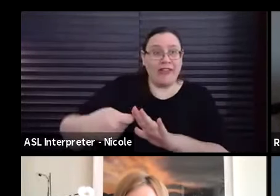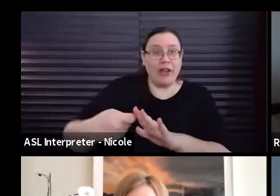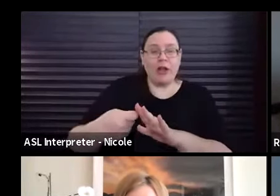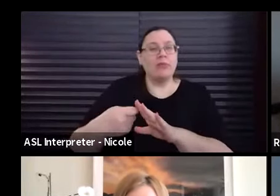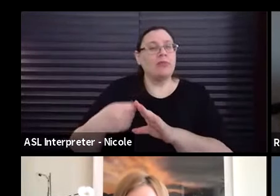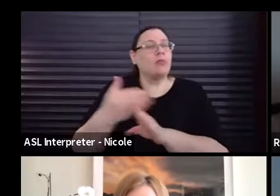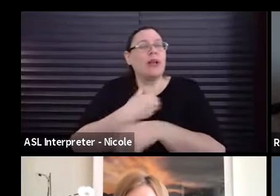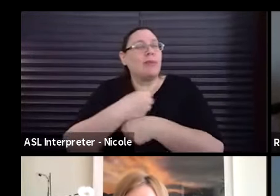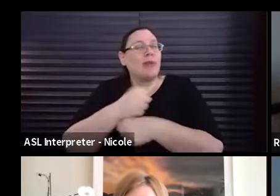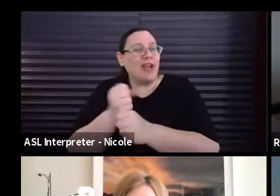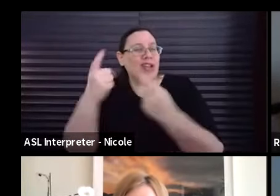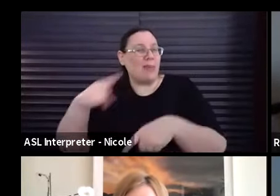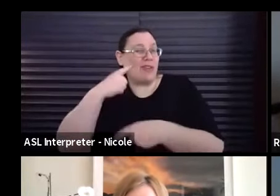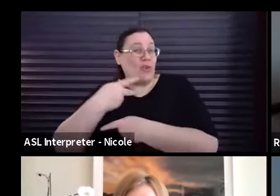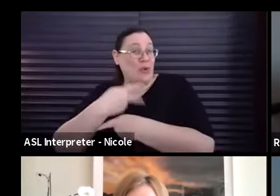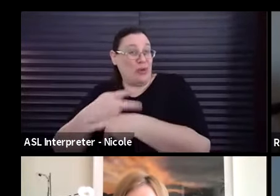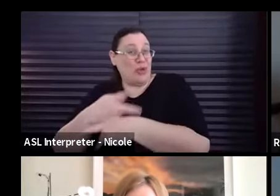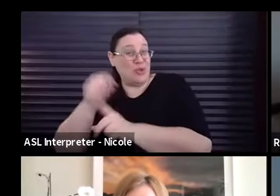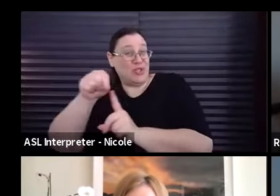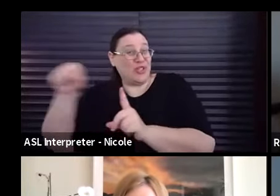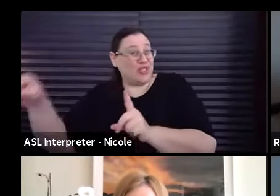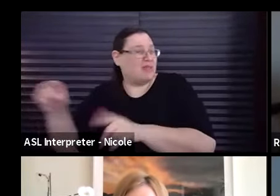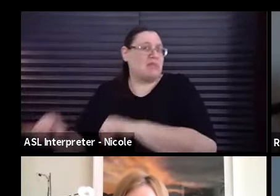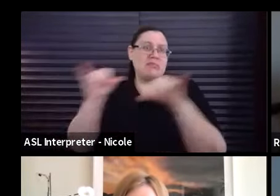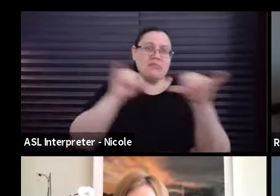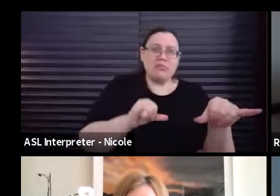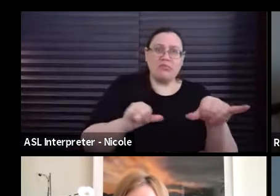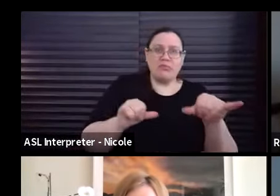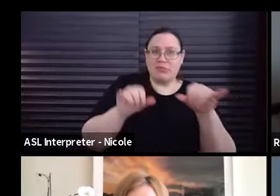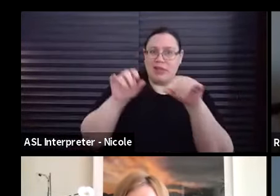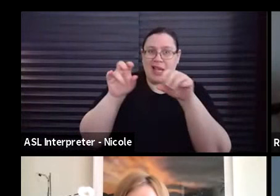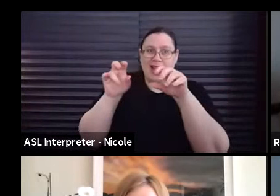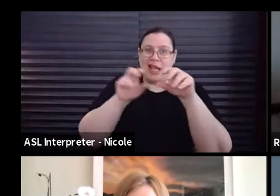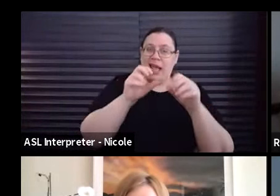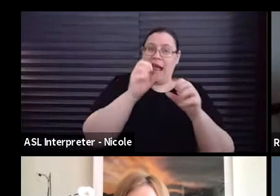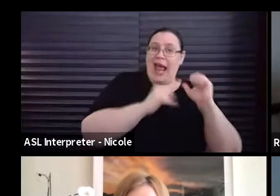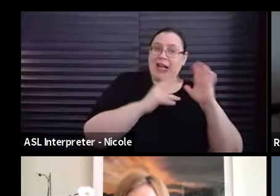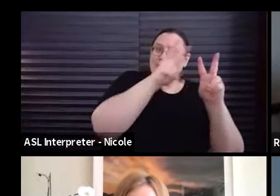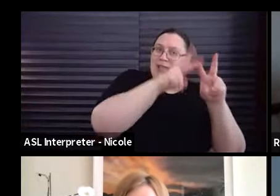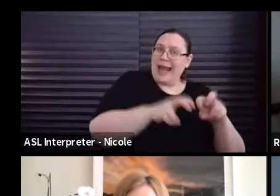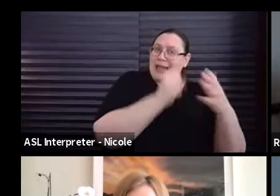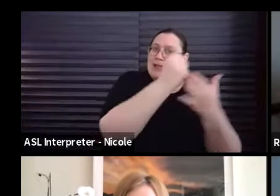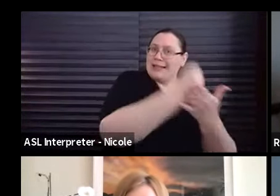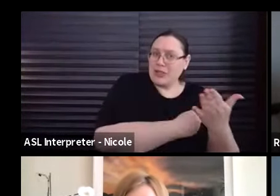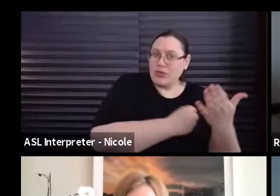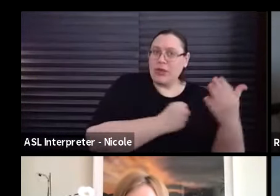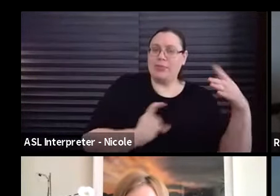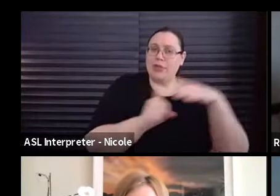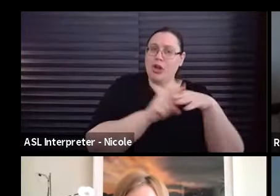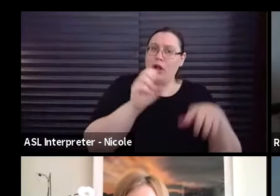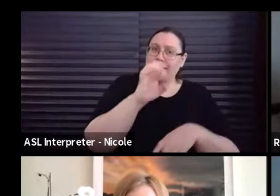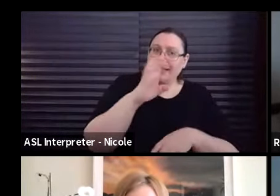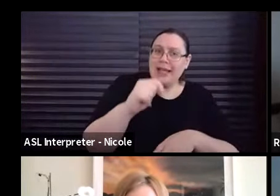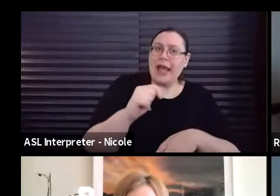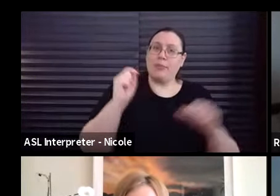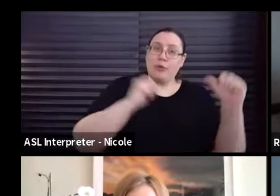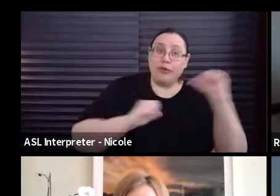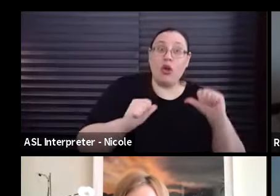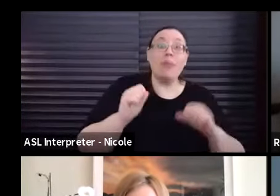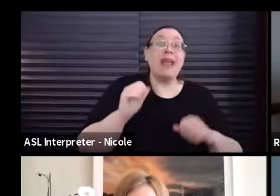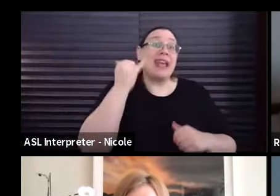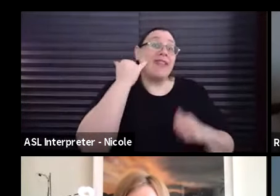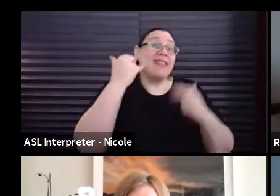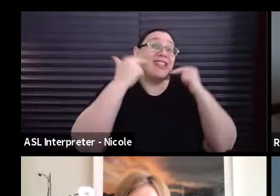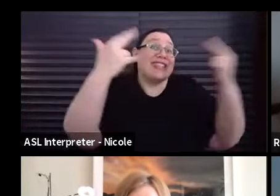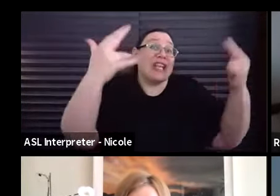happens for producers, you know, of the script happens for actors. They're, you know, they're on set, they're performing singers have to, you know, prepare